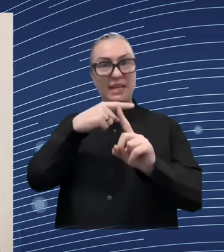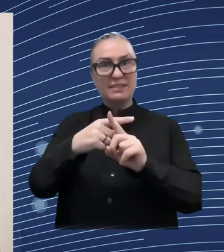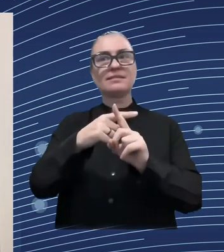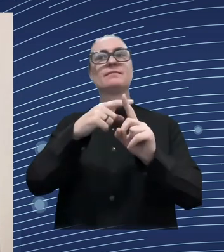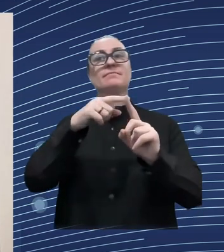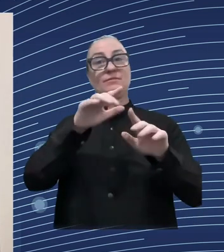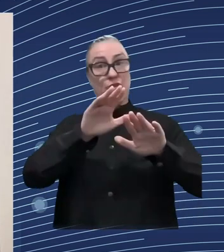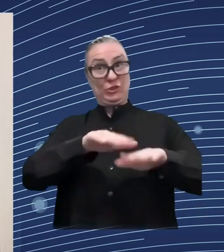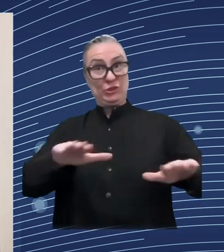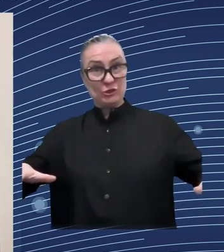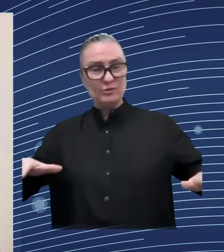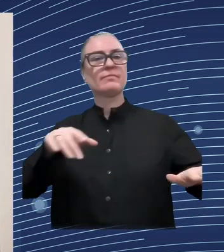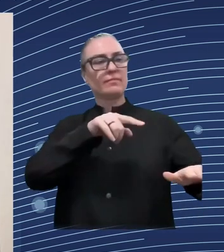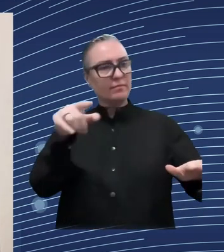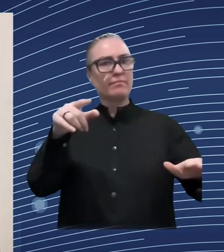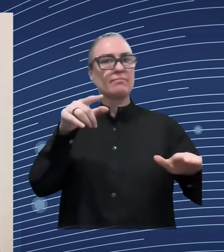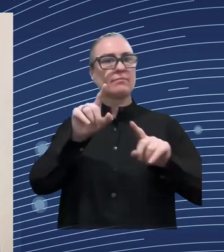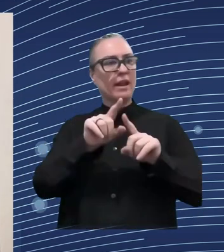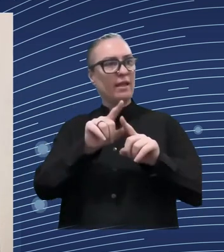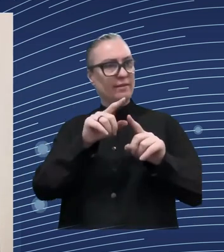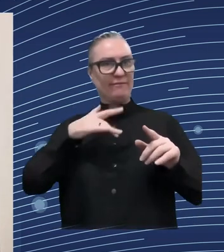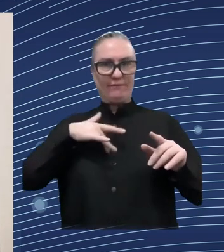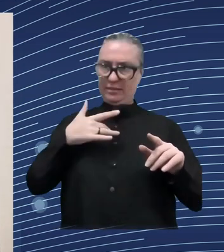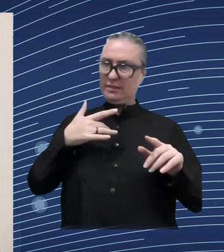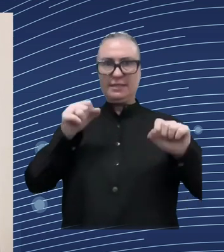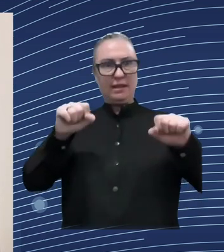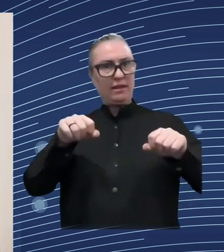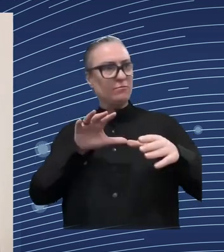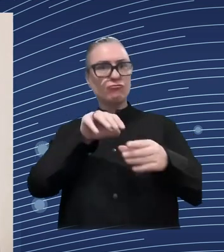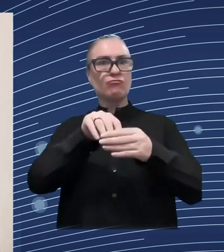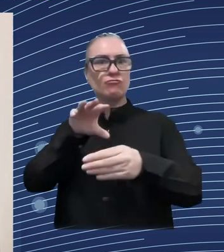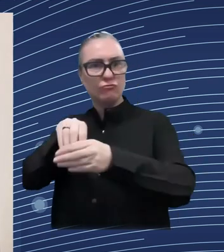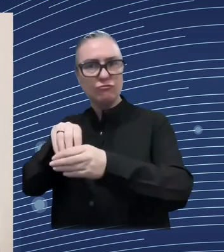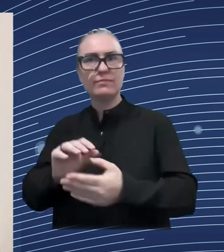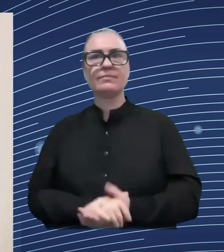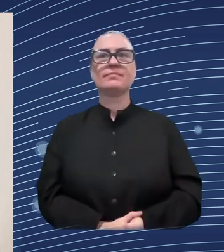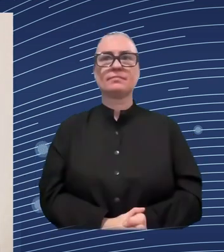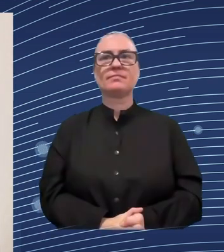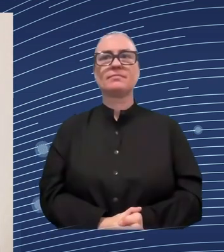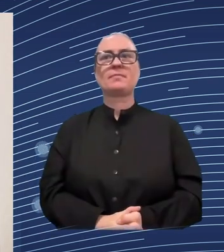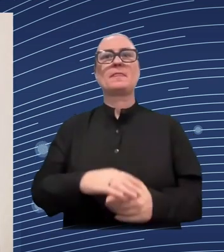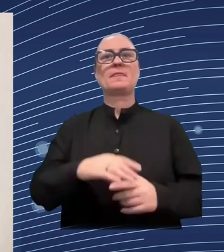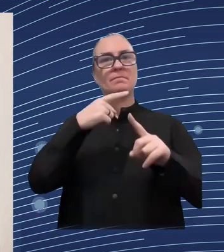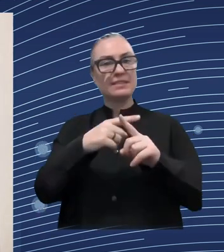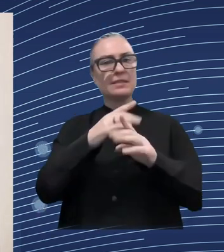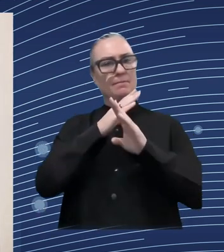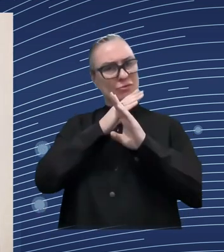ukraine plan of the ukraine facility and we would be happy to discuss in further detail thank you again